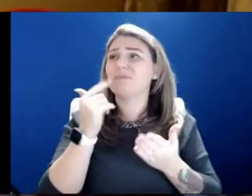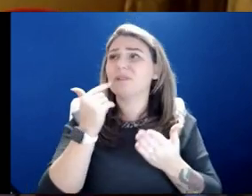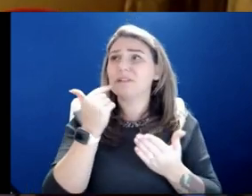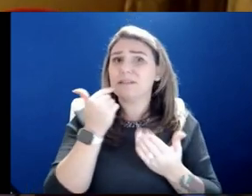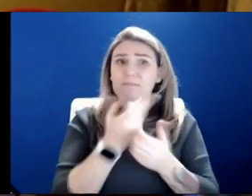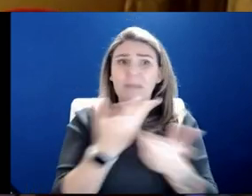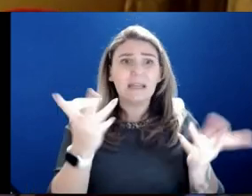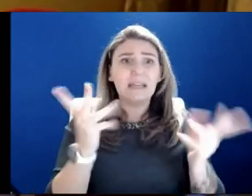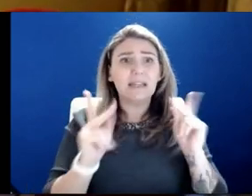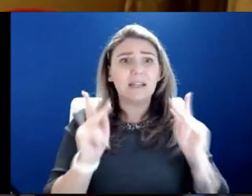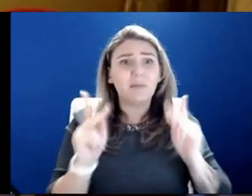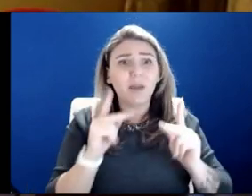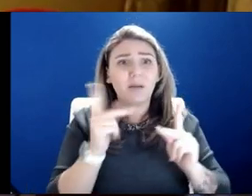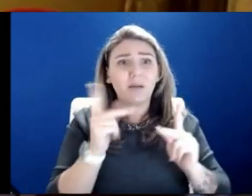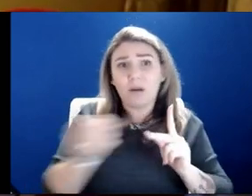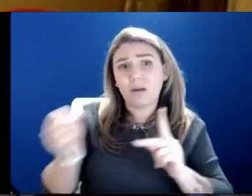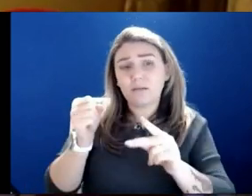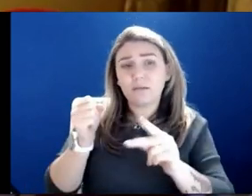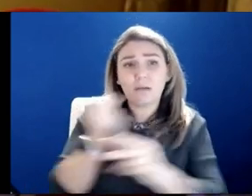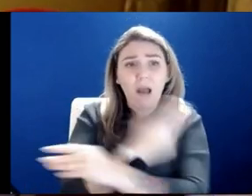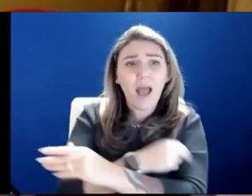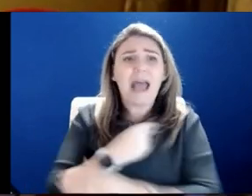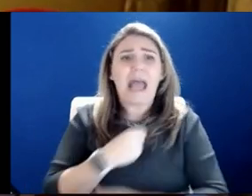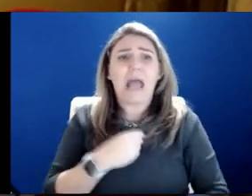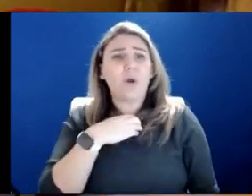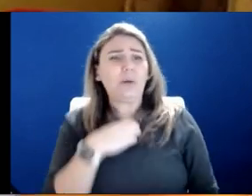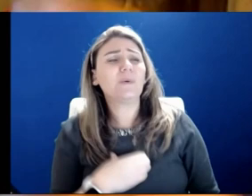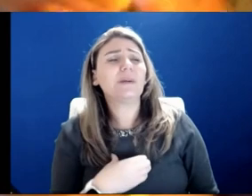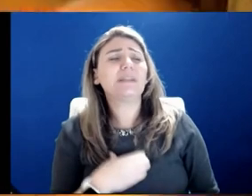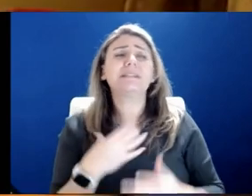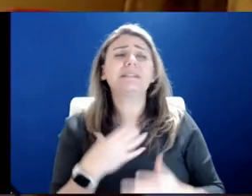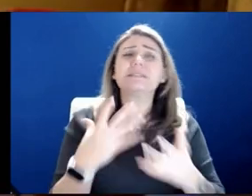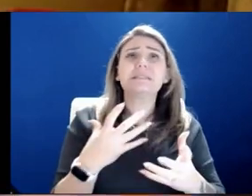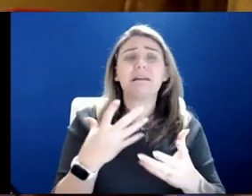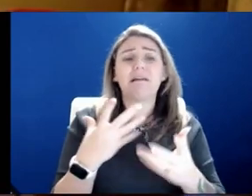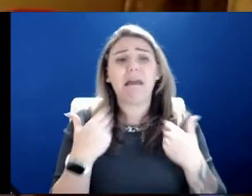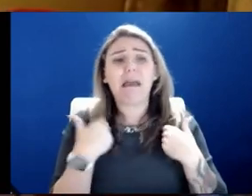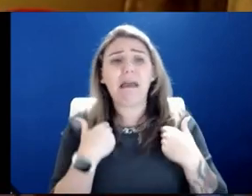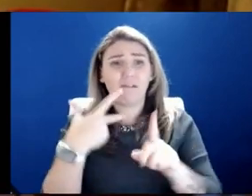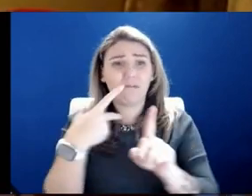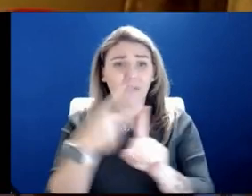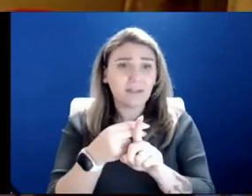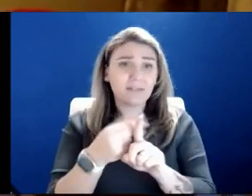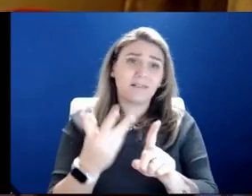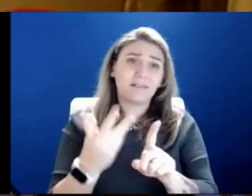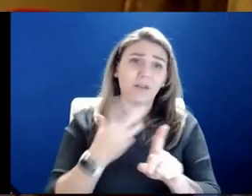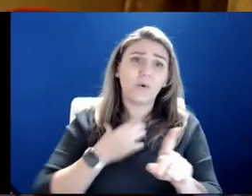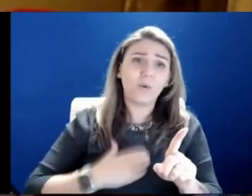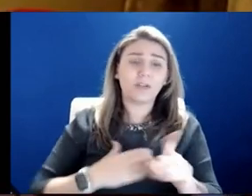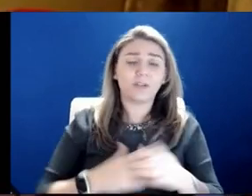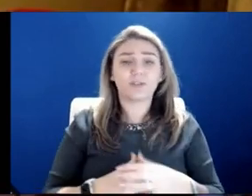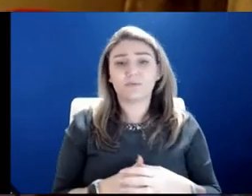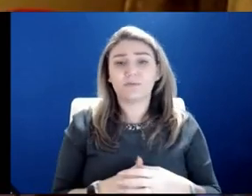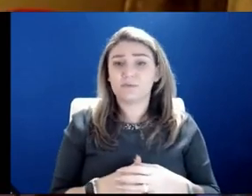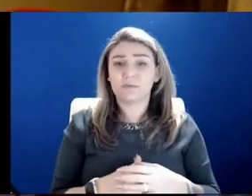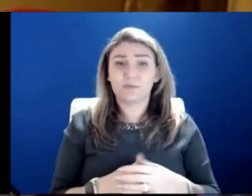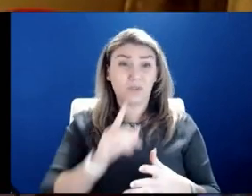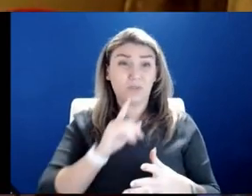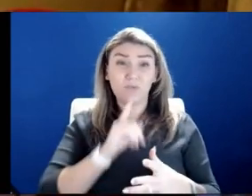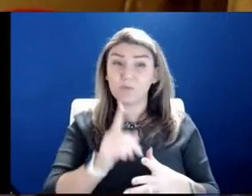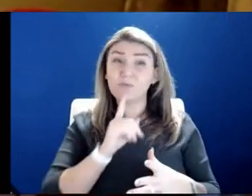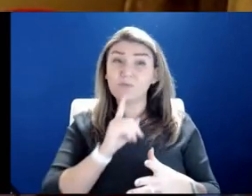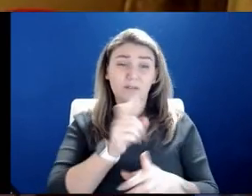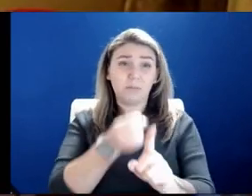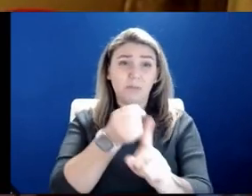are hospitalized who said, I wish I could have gotten vaccinated. I wish I would have gotten vaccinated rather. It makes a world of difference.